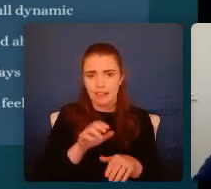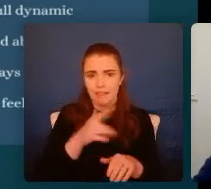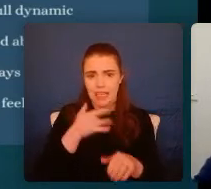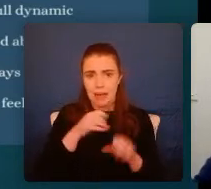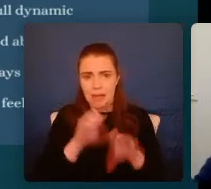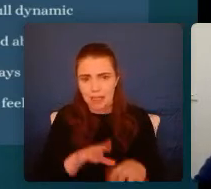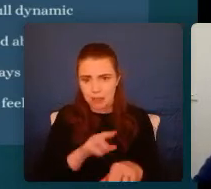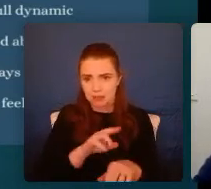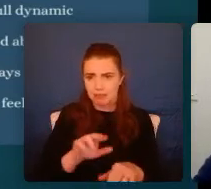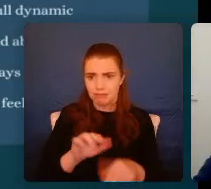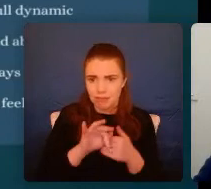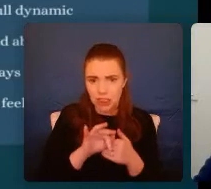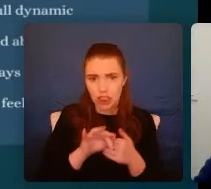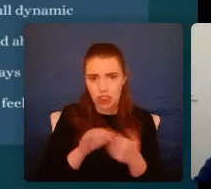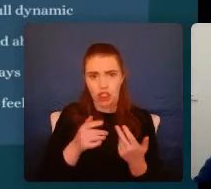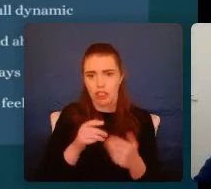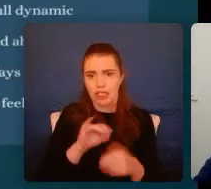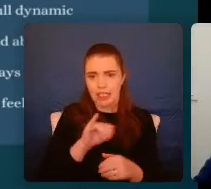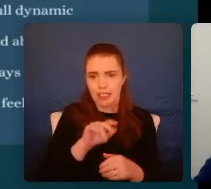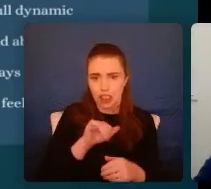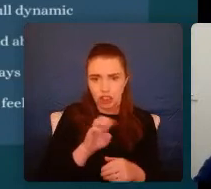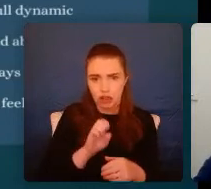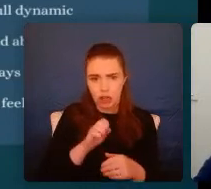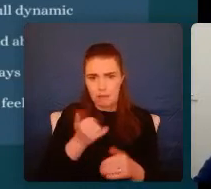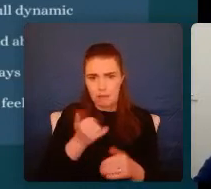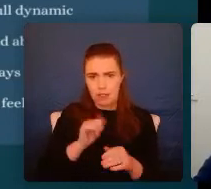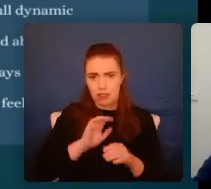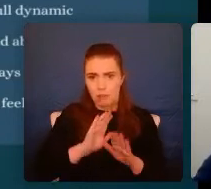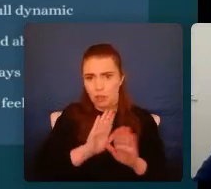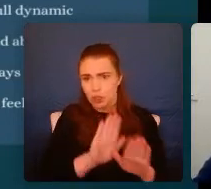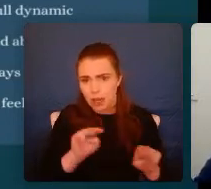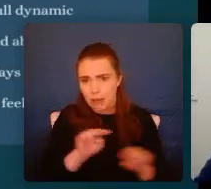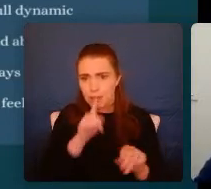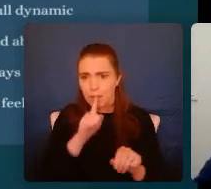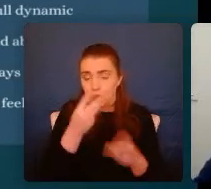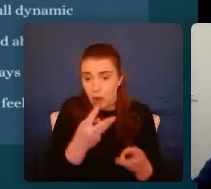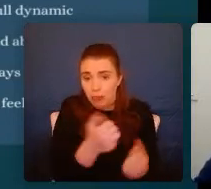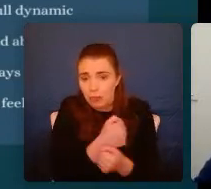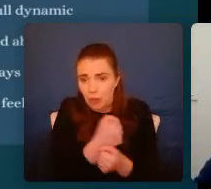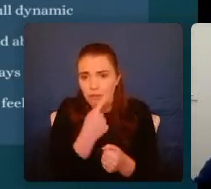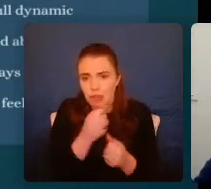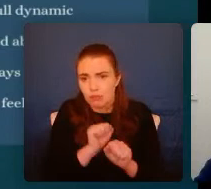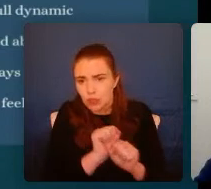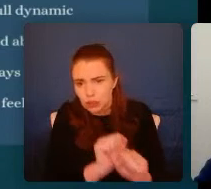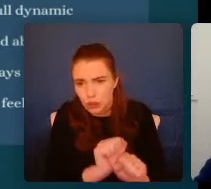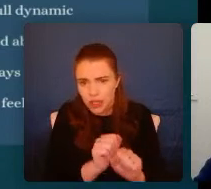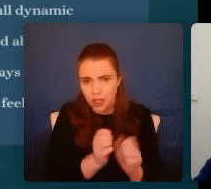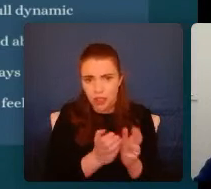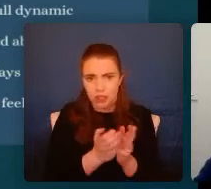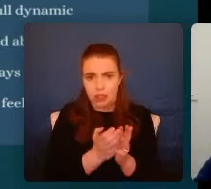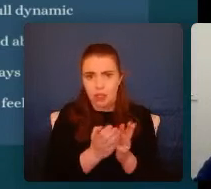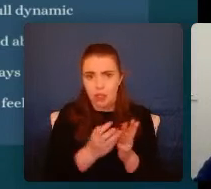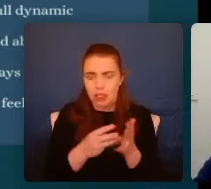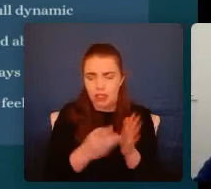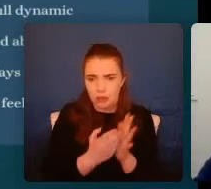chronic survival mode, not trust, push people away, even though we want them close. What you'll see across all of the attachment styles when they experience difficulty